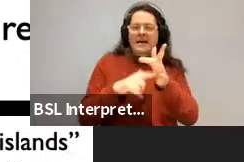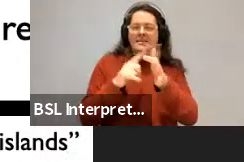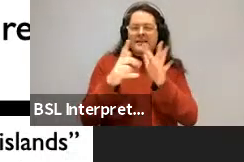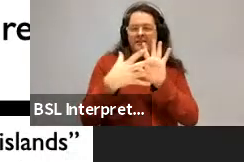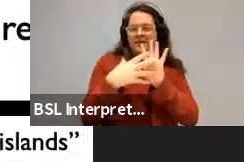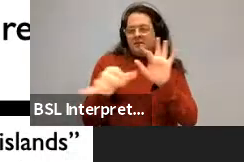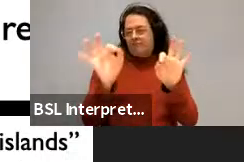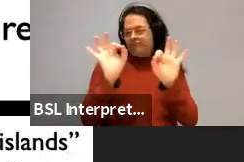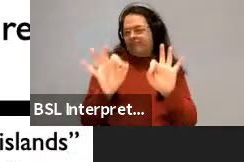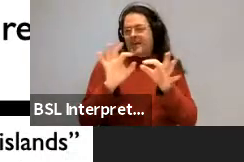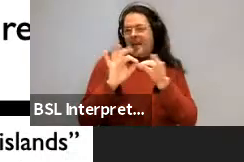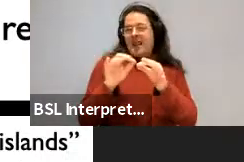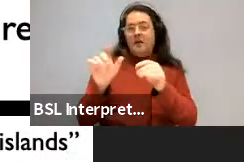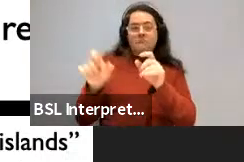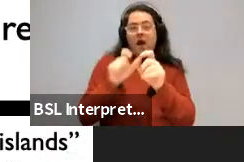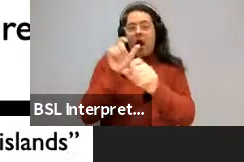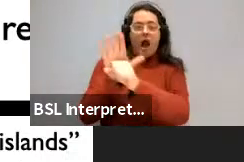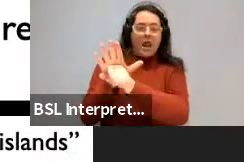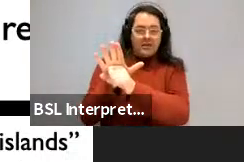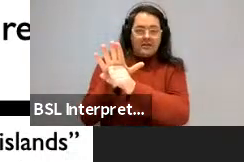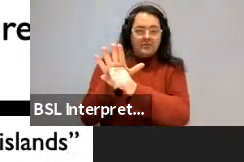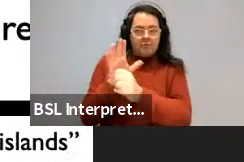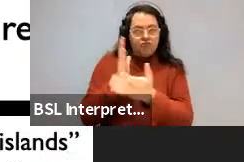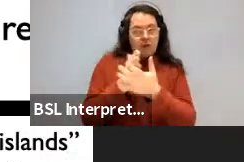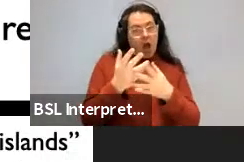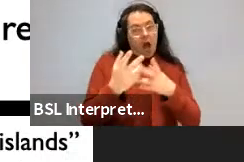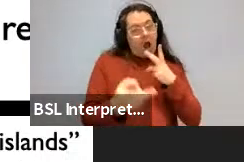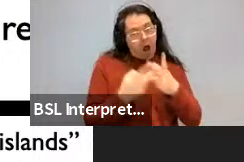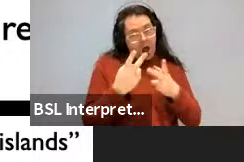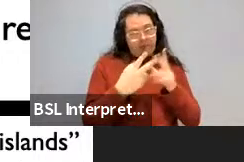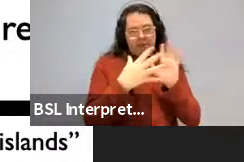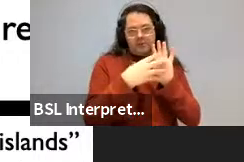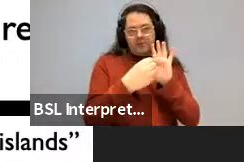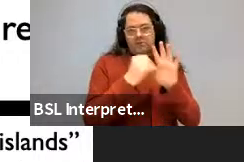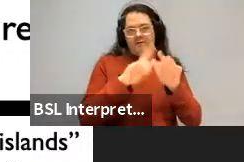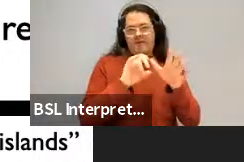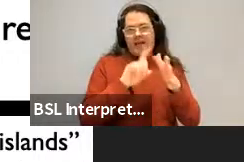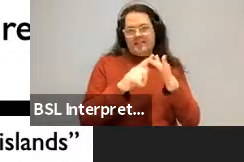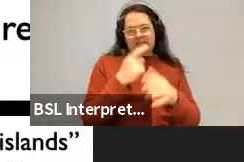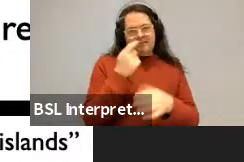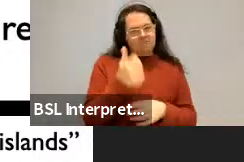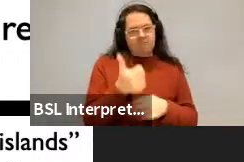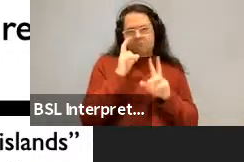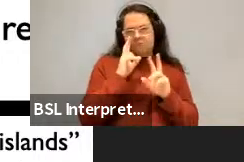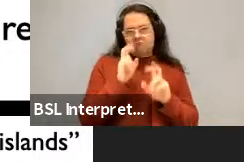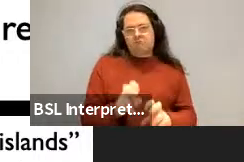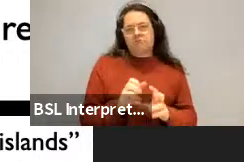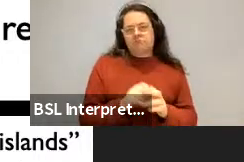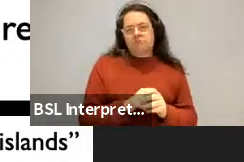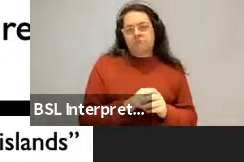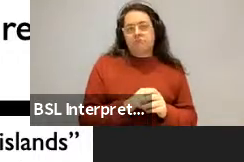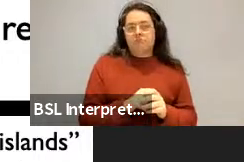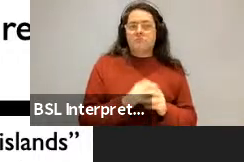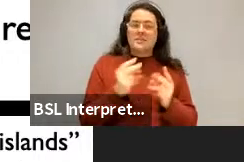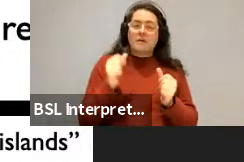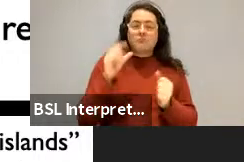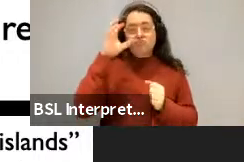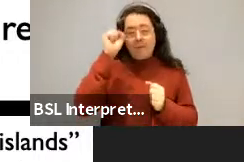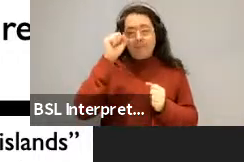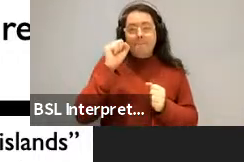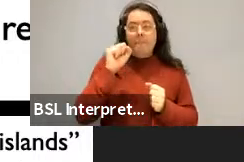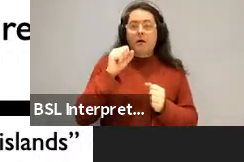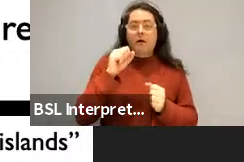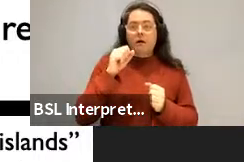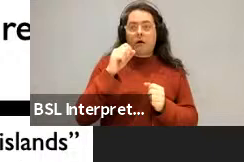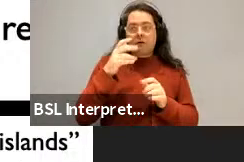representative of the other factive verbs that people have investigated in terms of its verb complement frequency. The other ones are things like remember or notice or